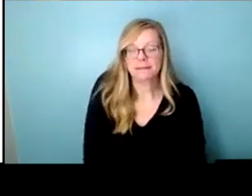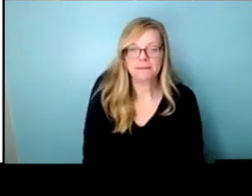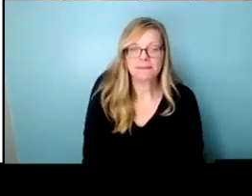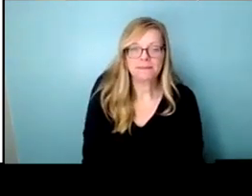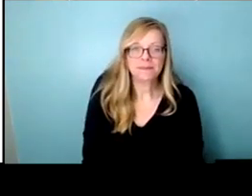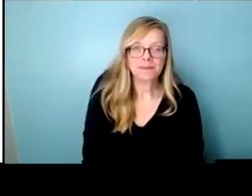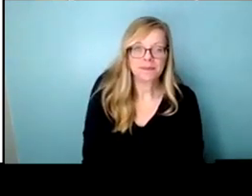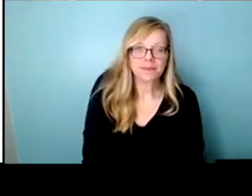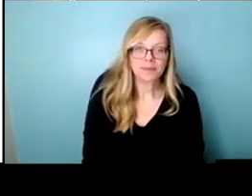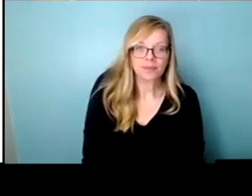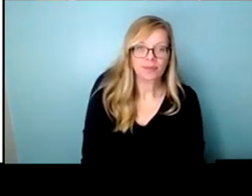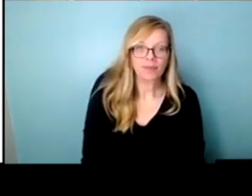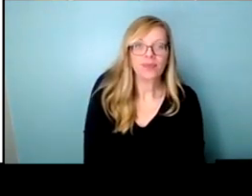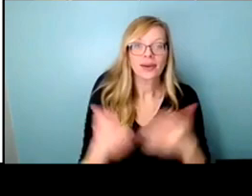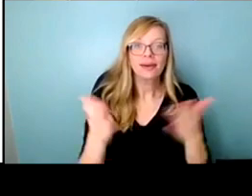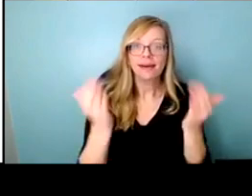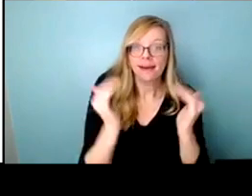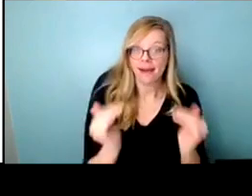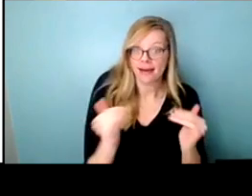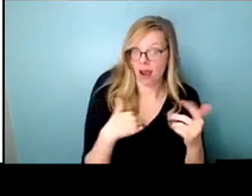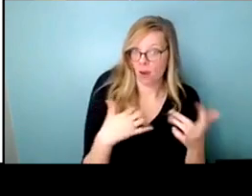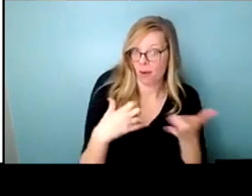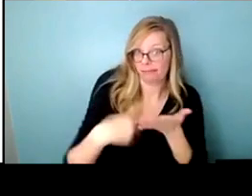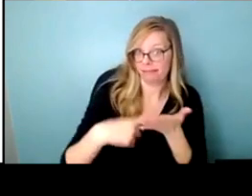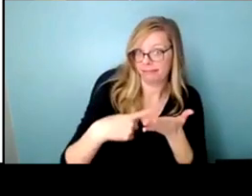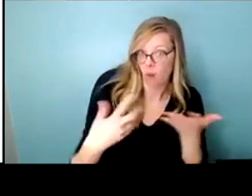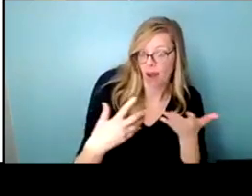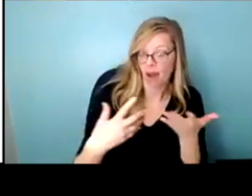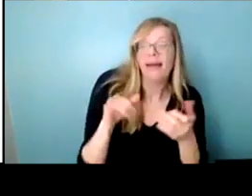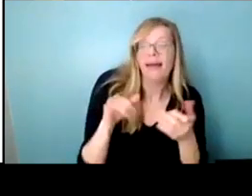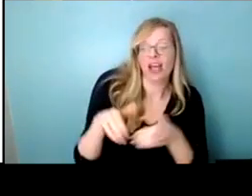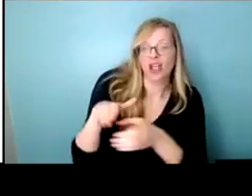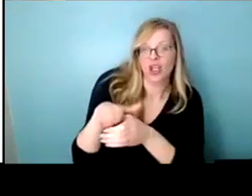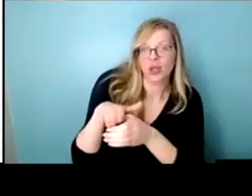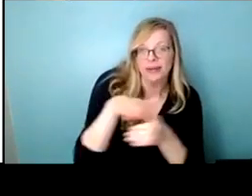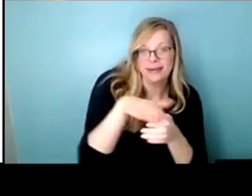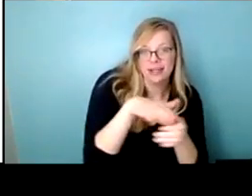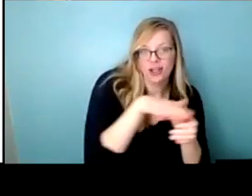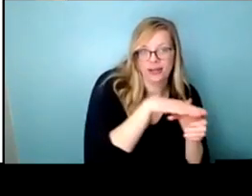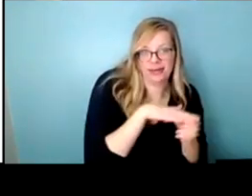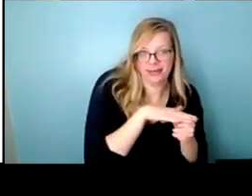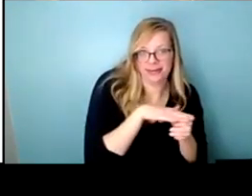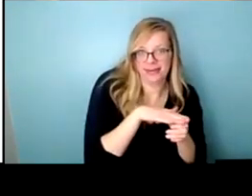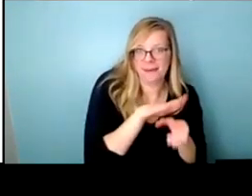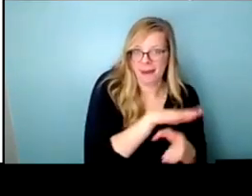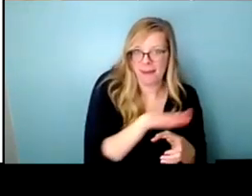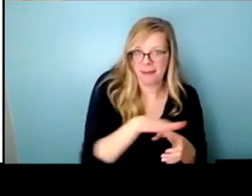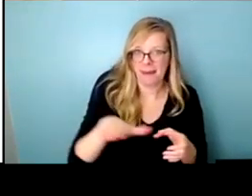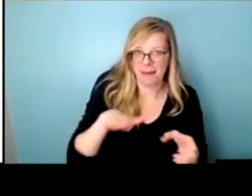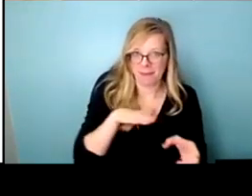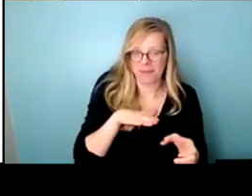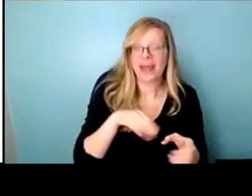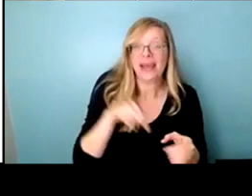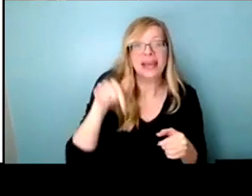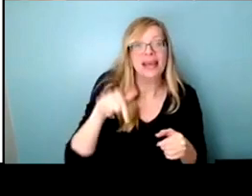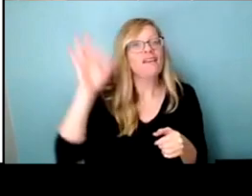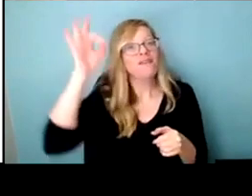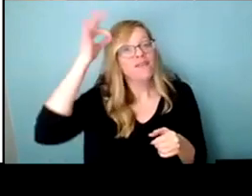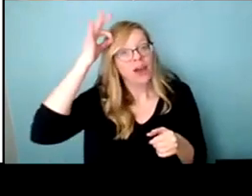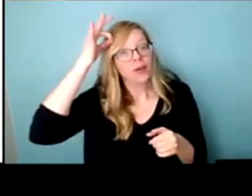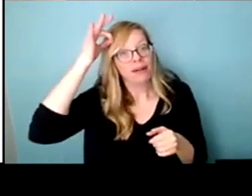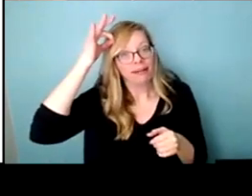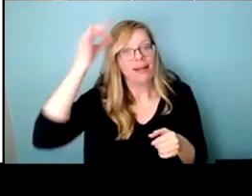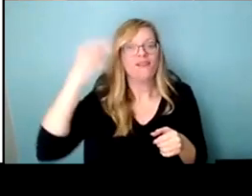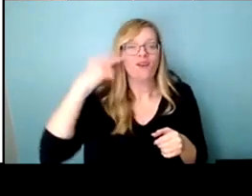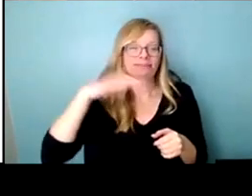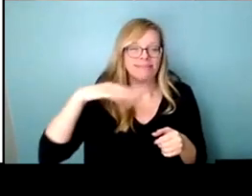next thing i want to talk about is jurisdiction um so there's different jurisdictions so in canada we have the federal jurisdiction which is the